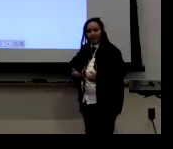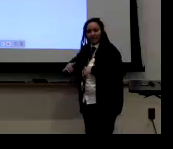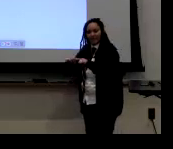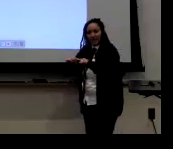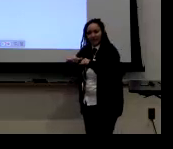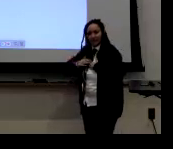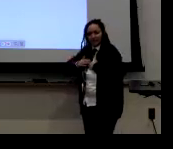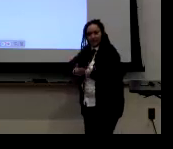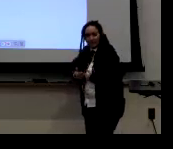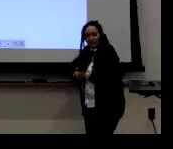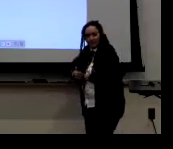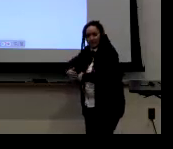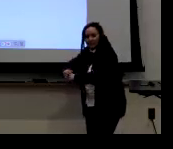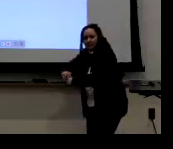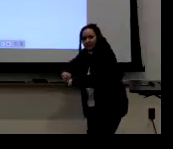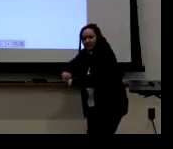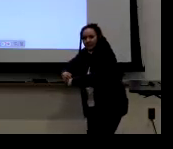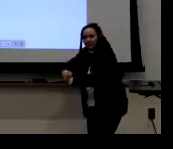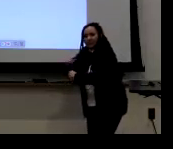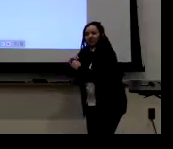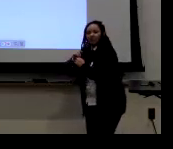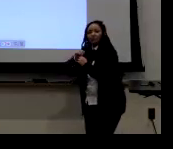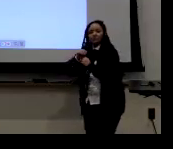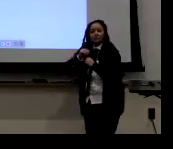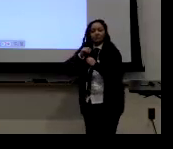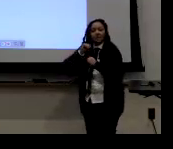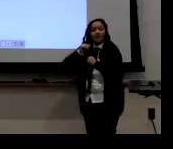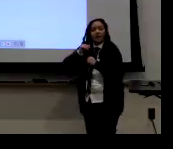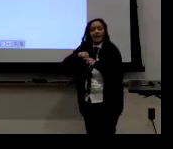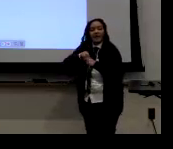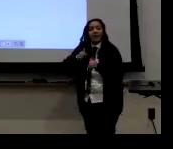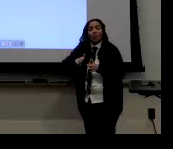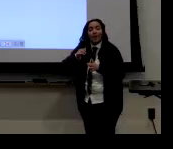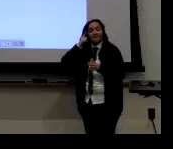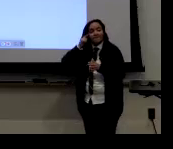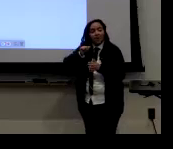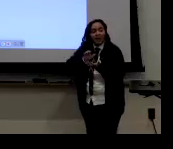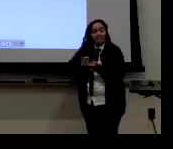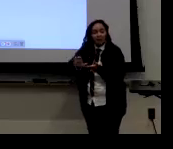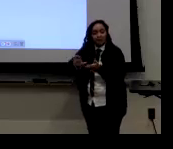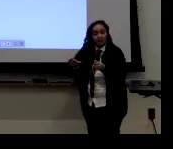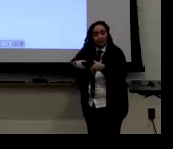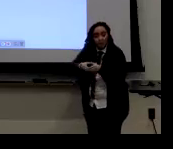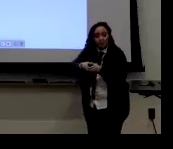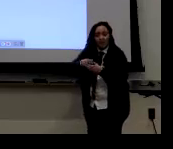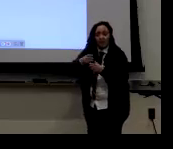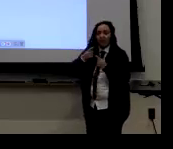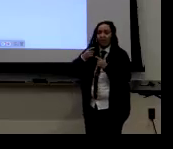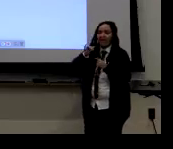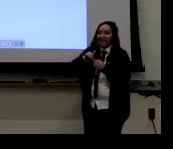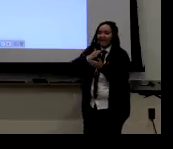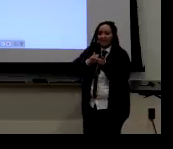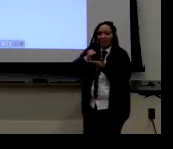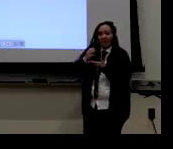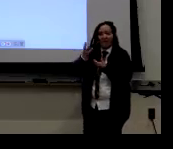Um, you know, if, if some signers have breasts and they're trying to hide them, um, in a way that, you know,